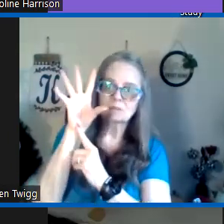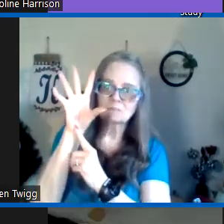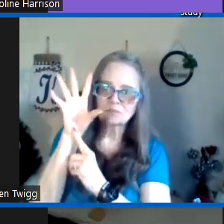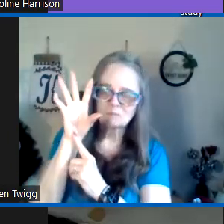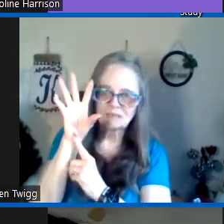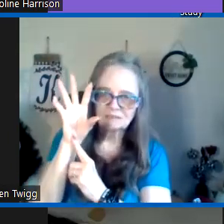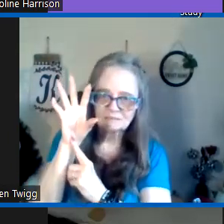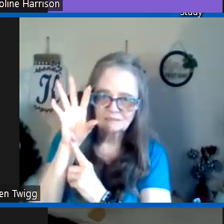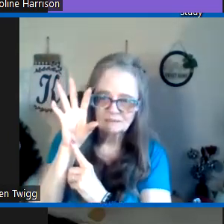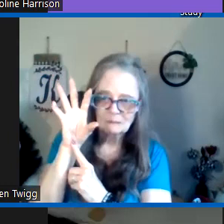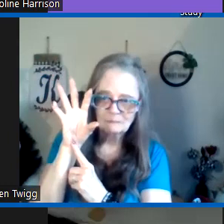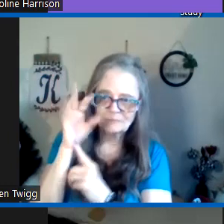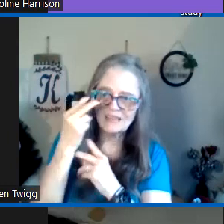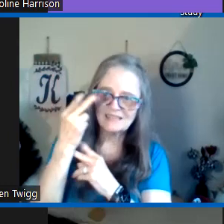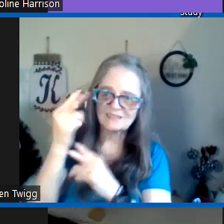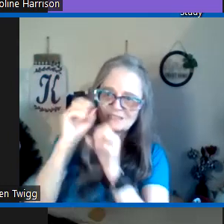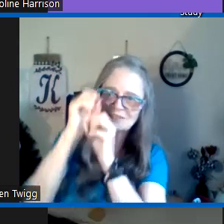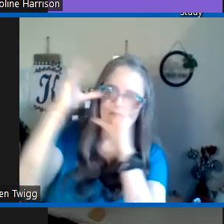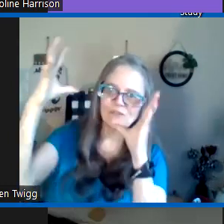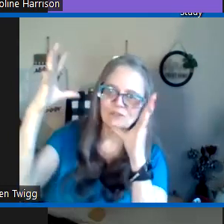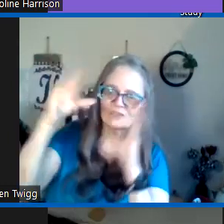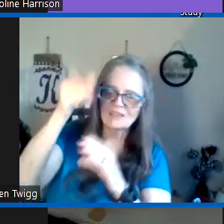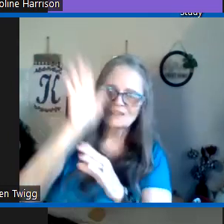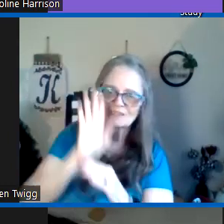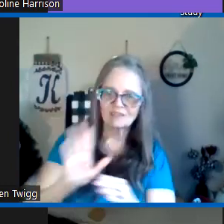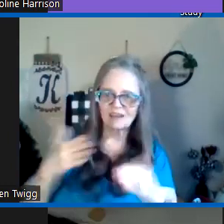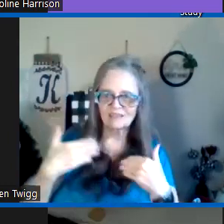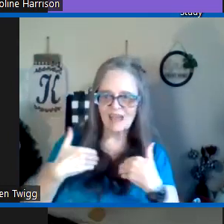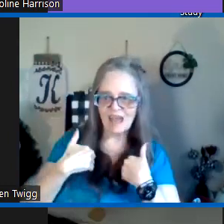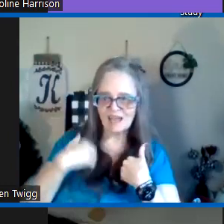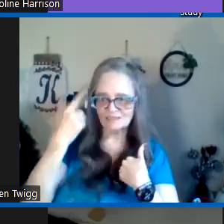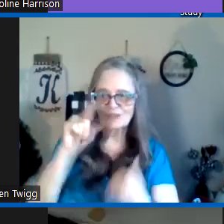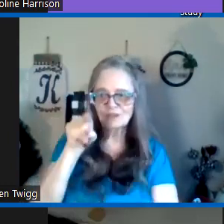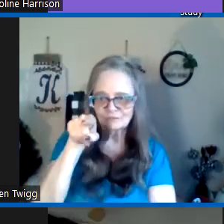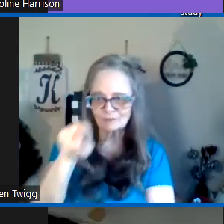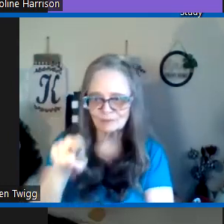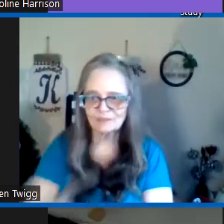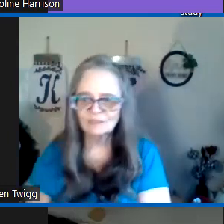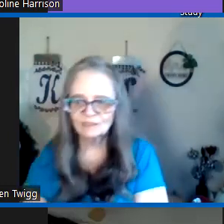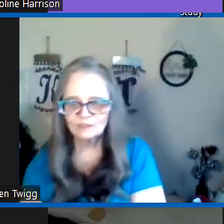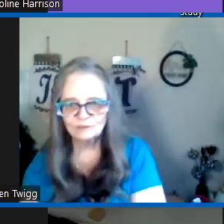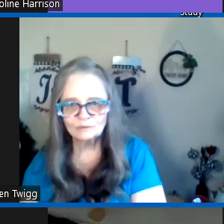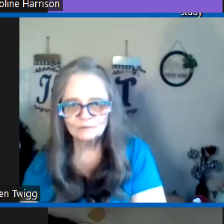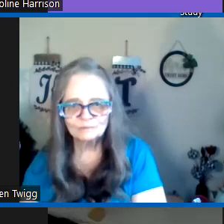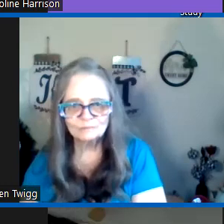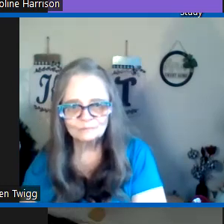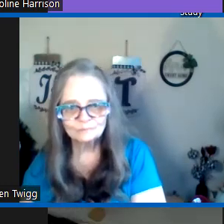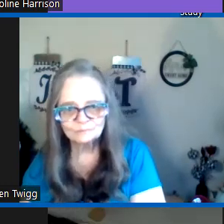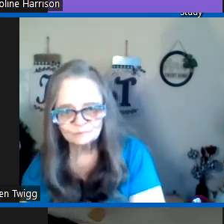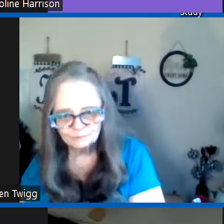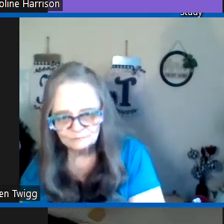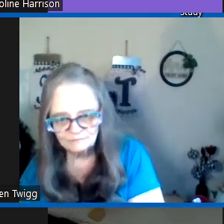light bulbs come on and see the visions that God has for you